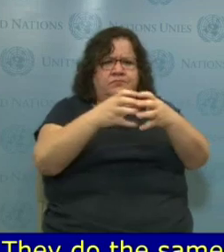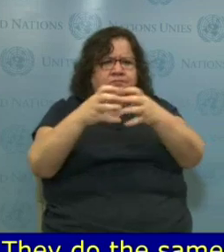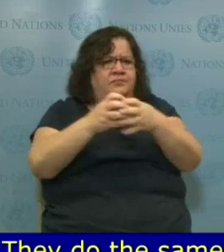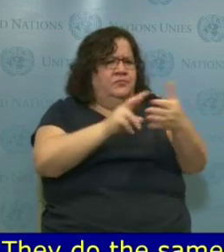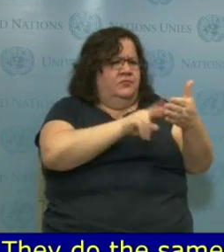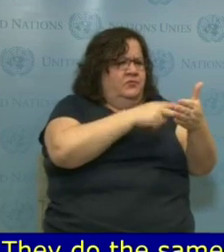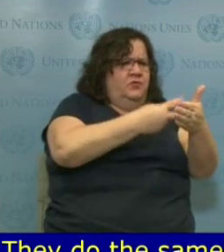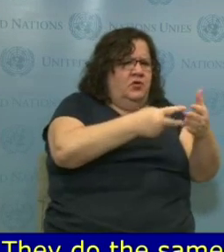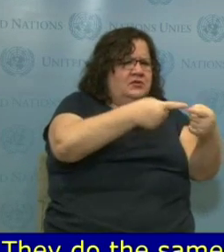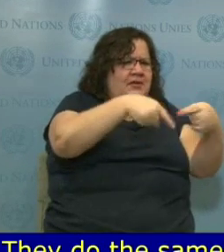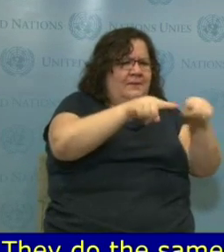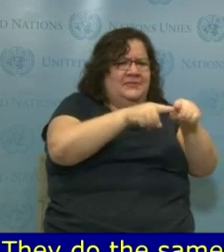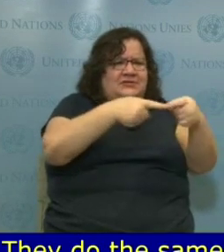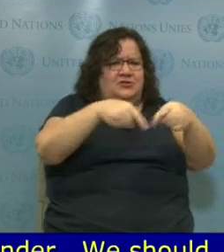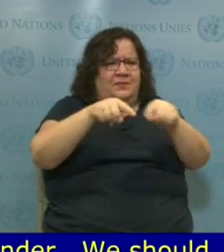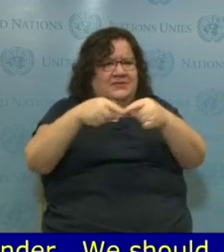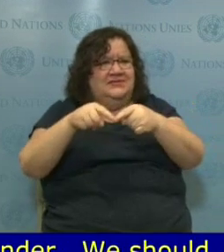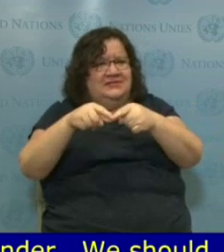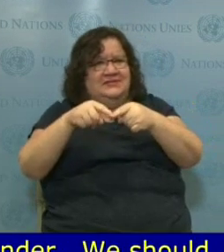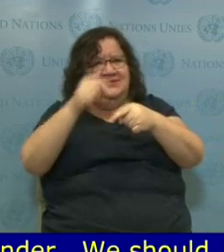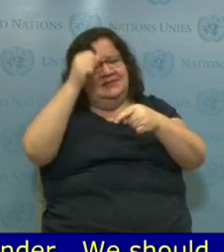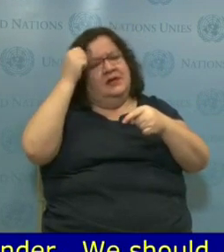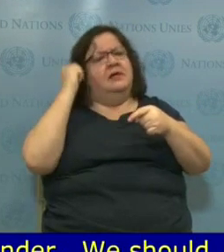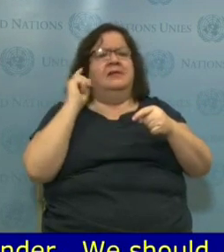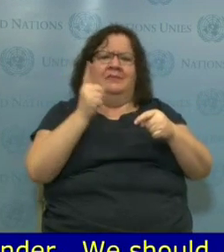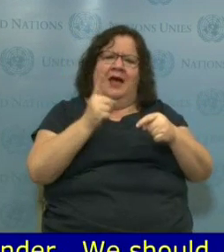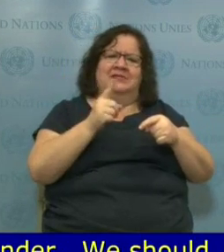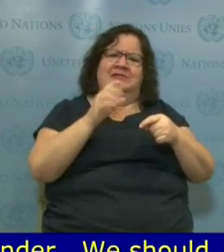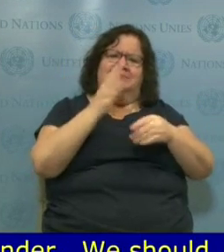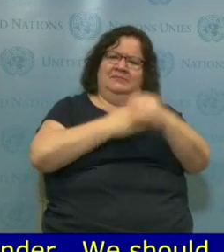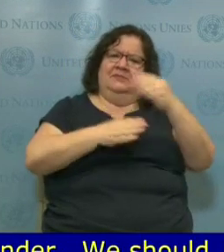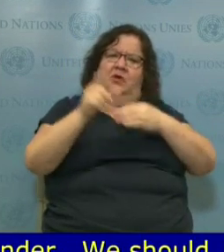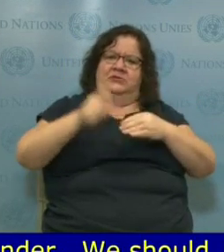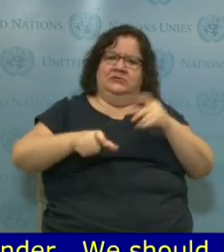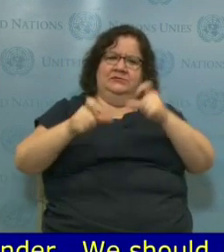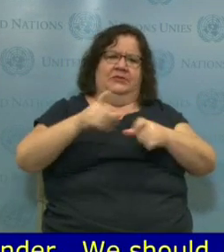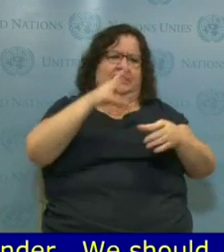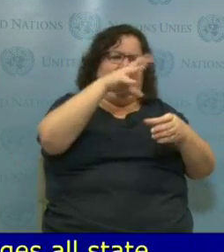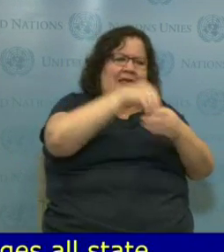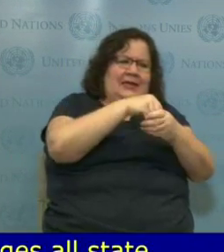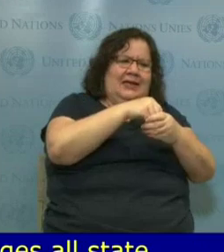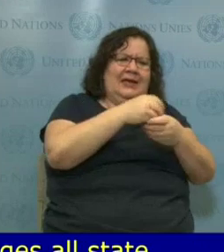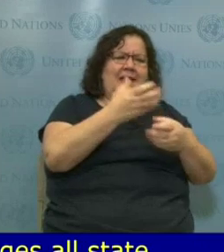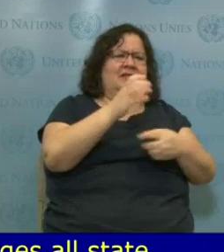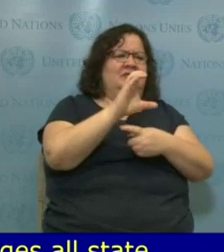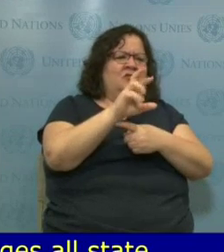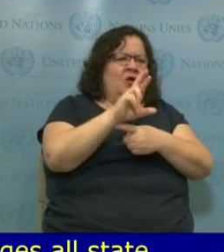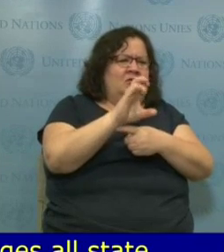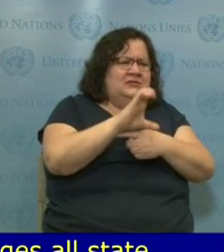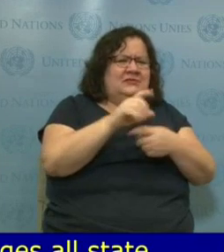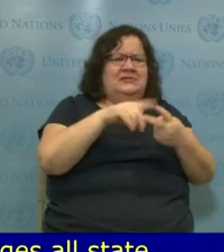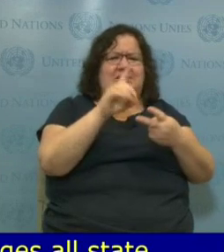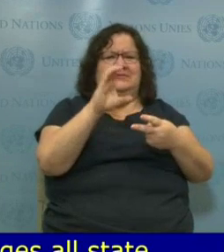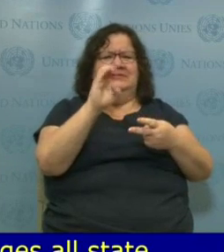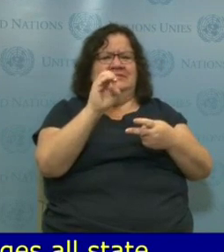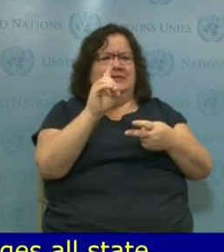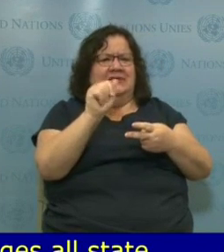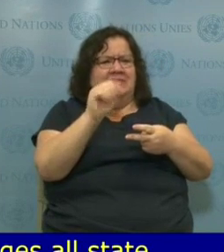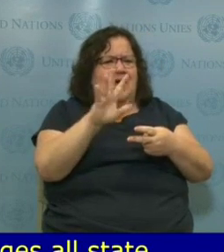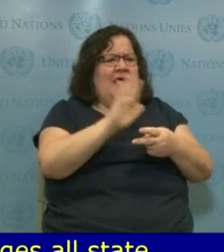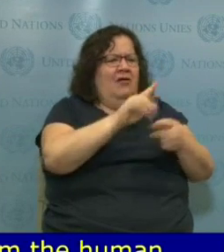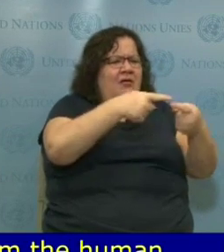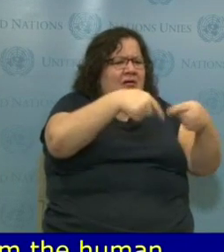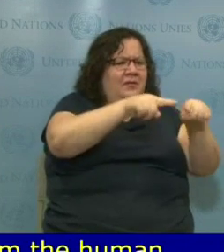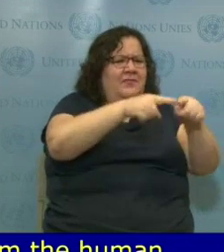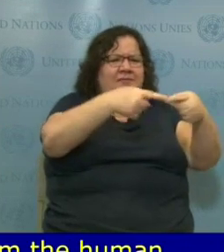rights mechanisms, especially the Human Rights Committee, as well as the Committee on the Persons with Disabilities, should be